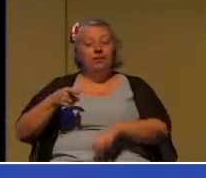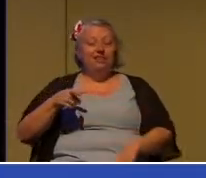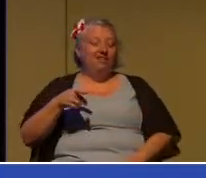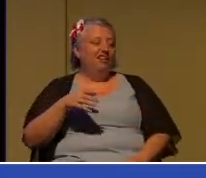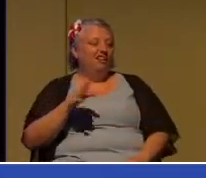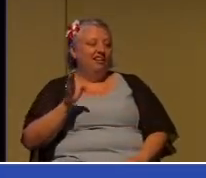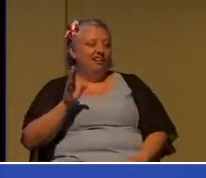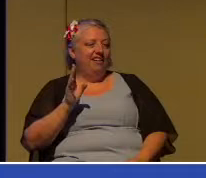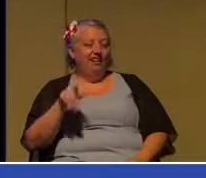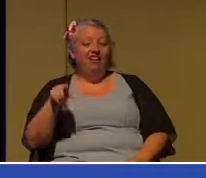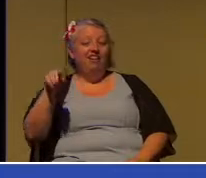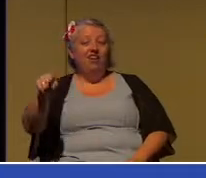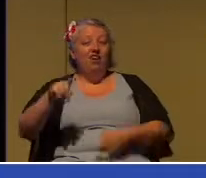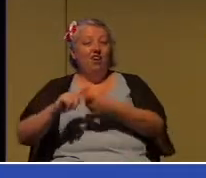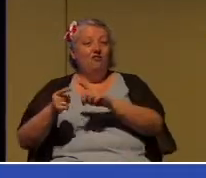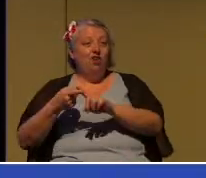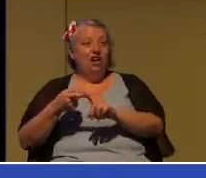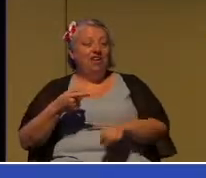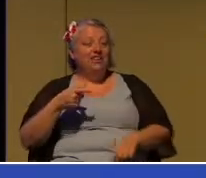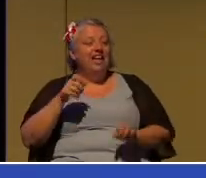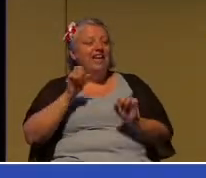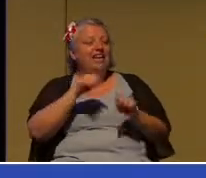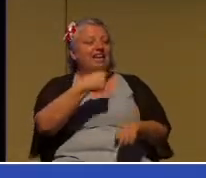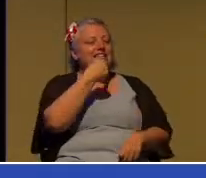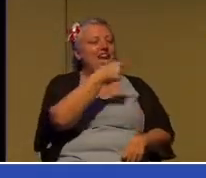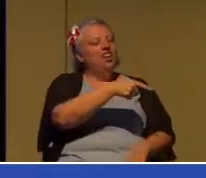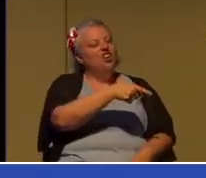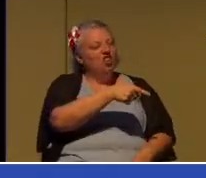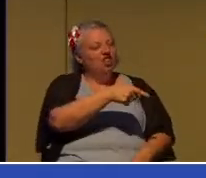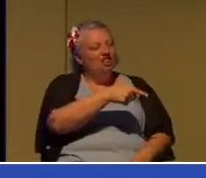stupid without making you feel stupid.